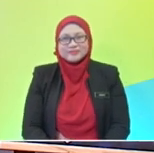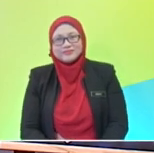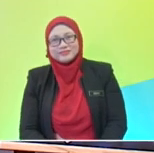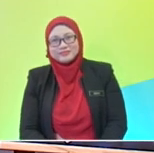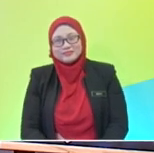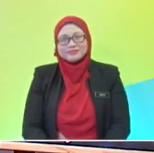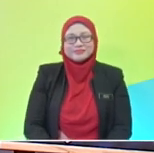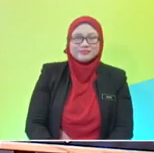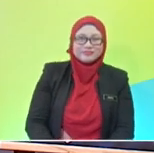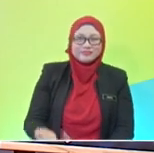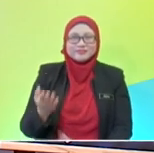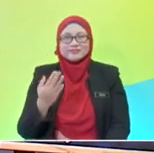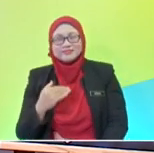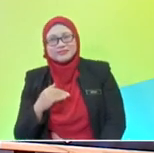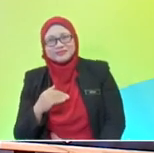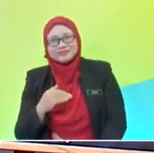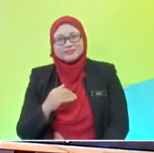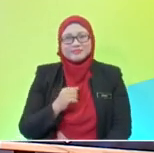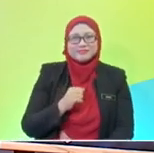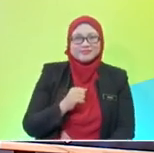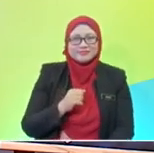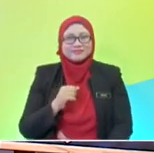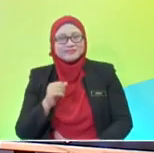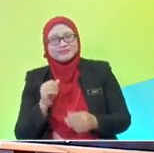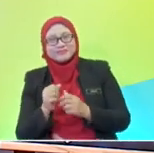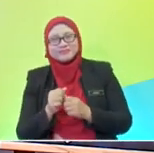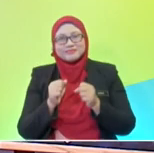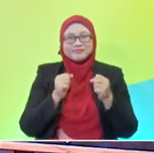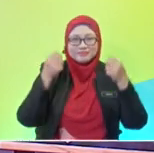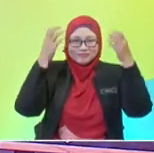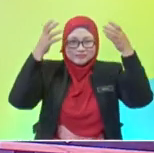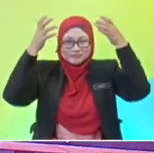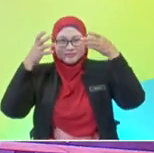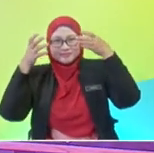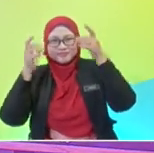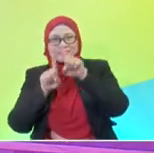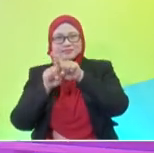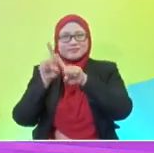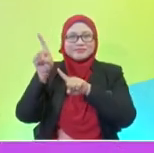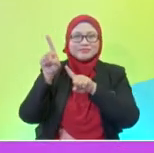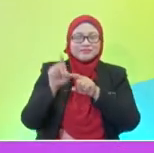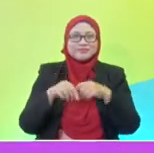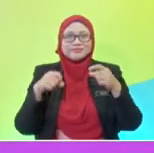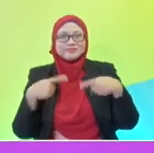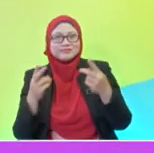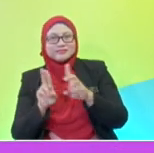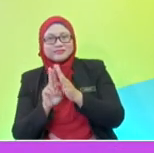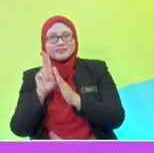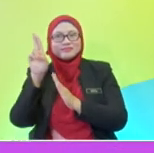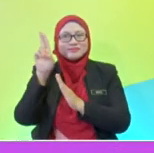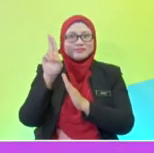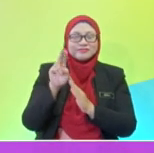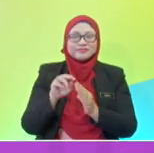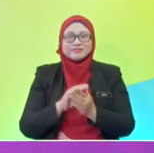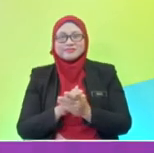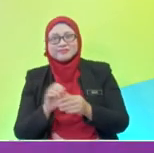Let's put on our astronaut suit. Let's get into our spaceship. Let's explore